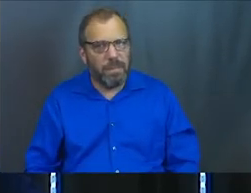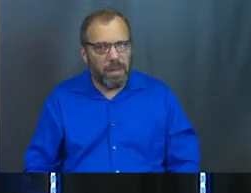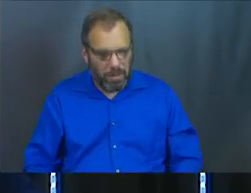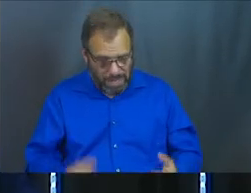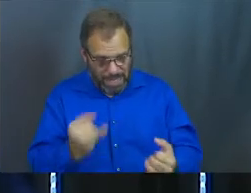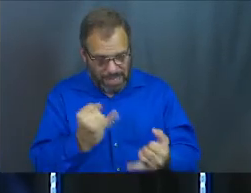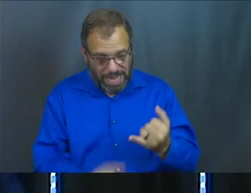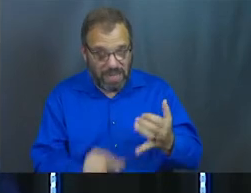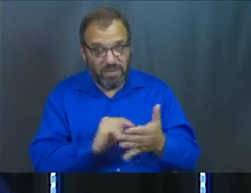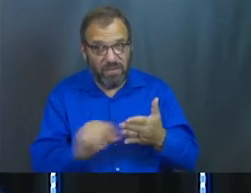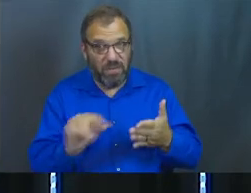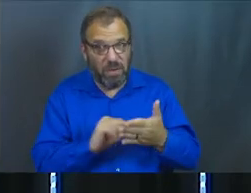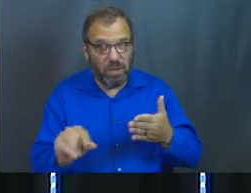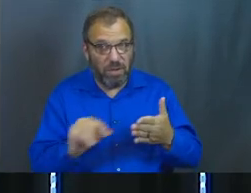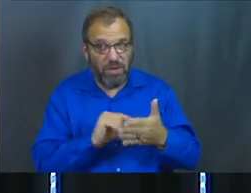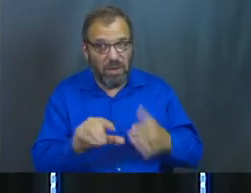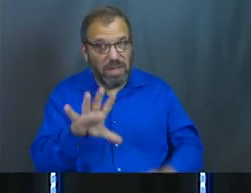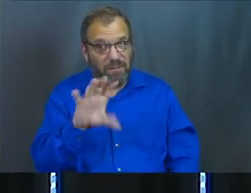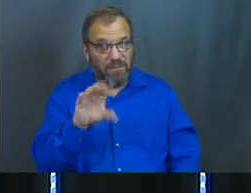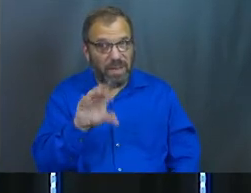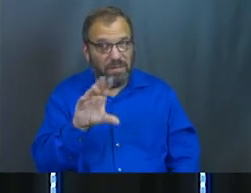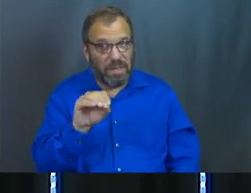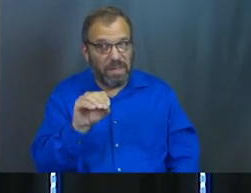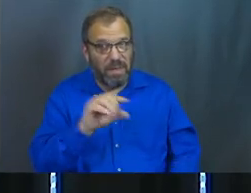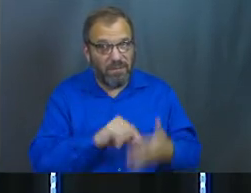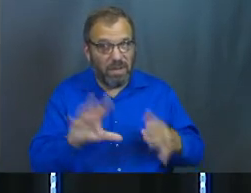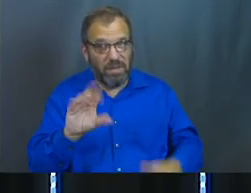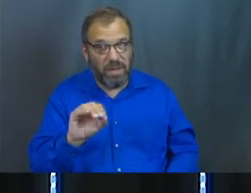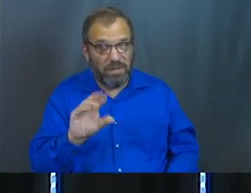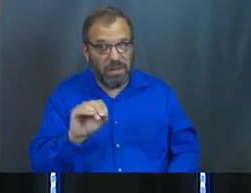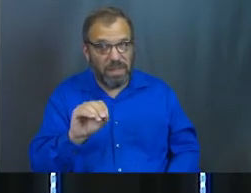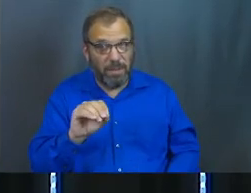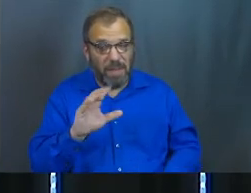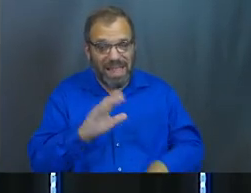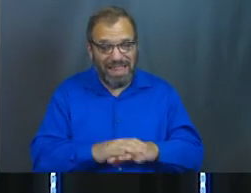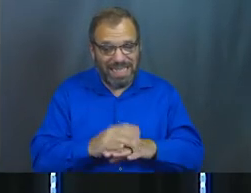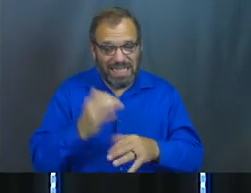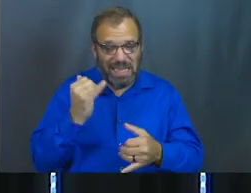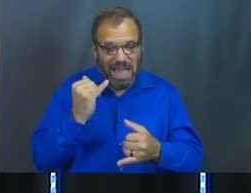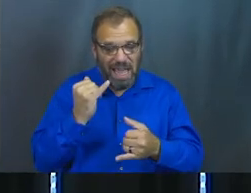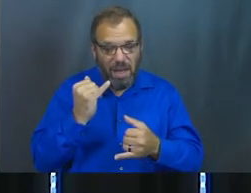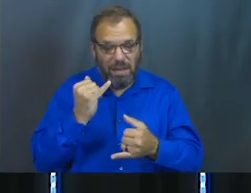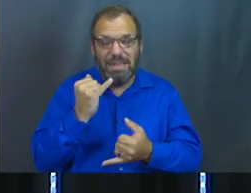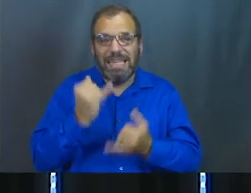Last passage, I want you to see. This is verse 50. This is the postscript to Joseph's story.